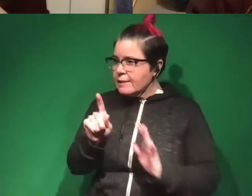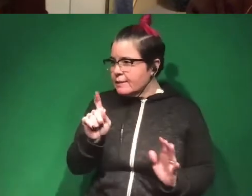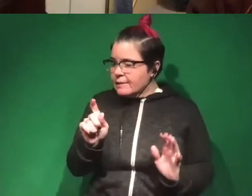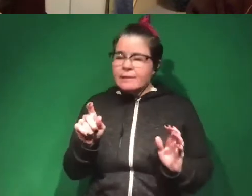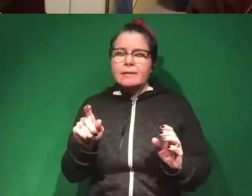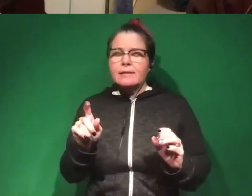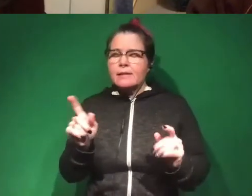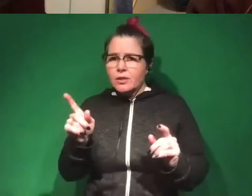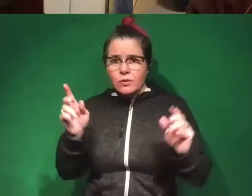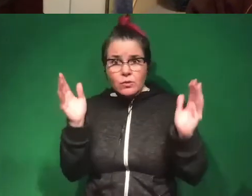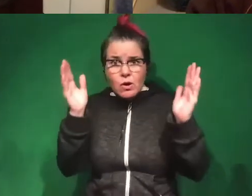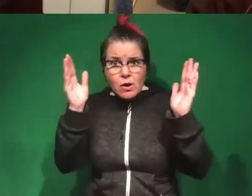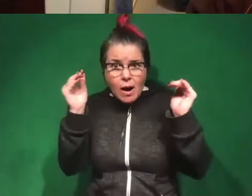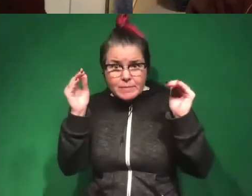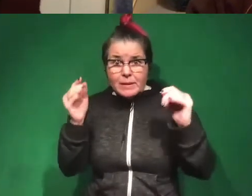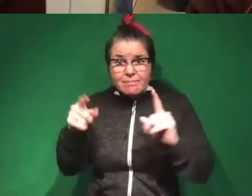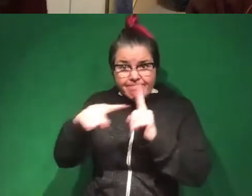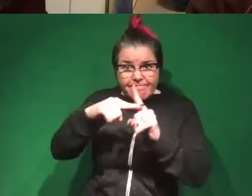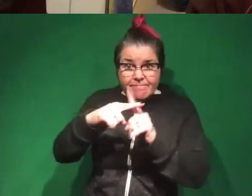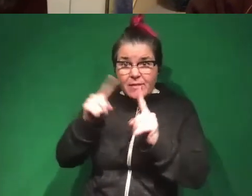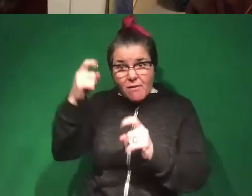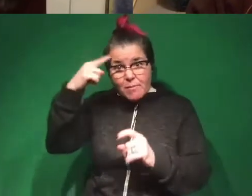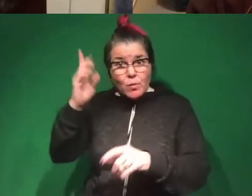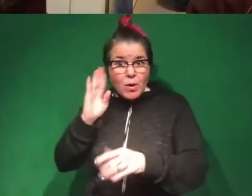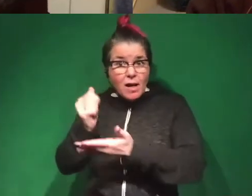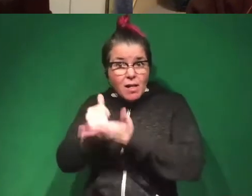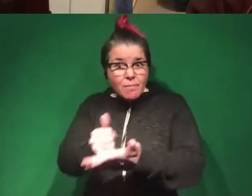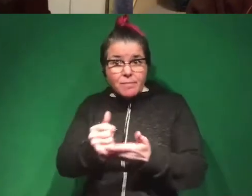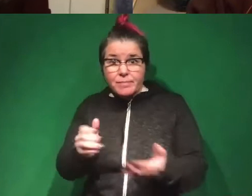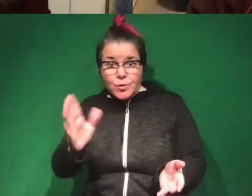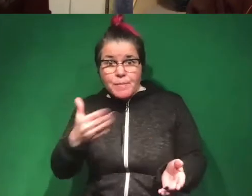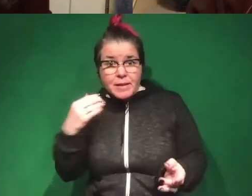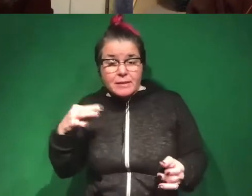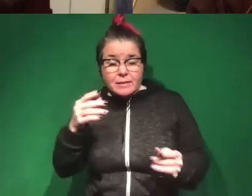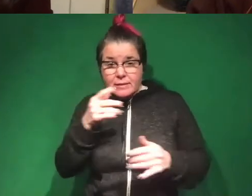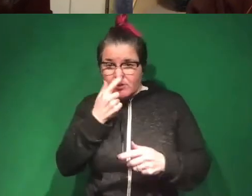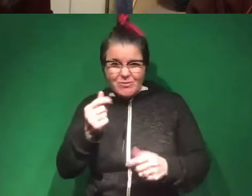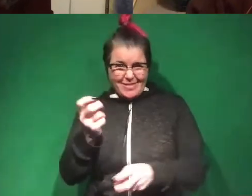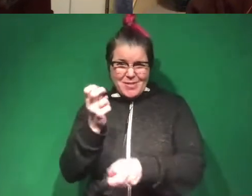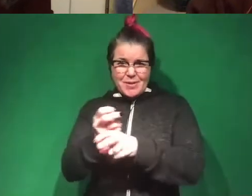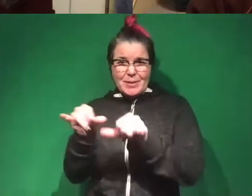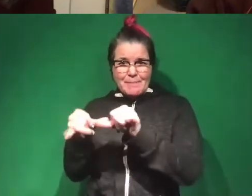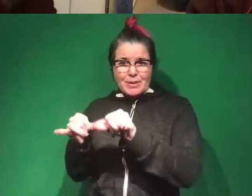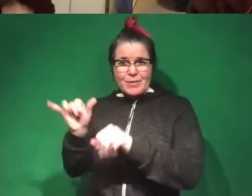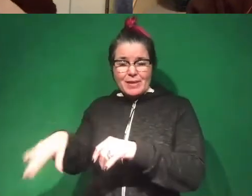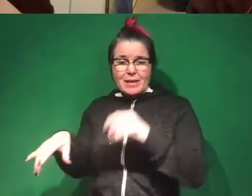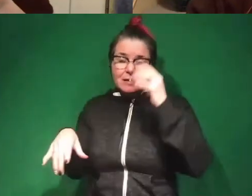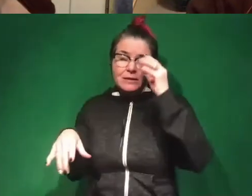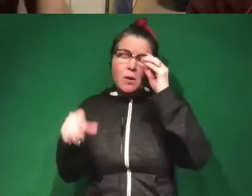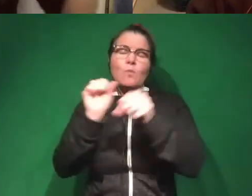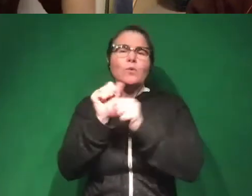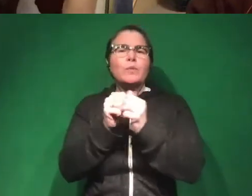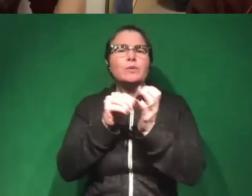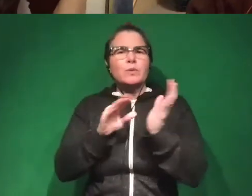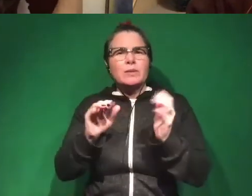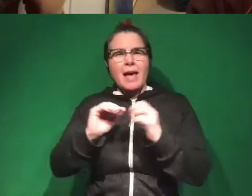optimistic are you that the government is going to work in your best interest? Those are really hard things to measure. So a lot of the time I work with students to think about how could we turn